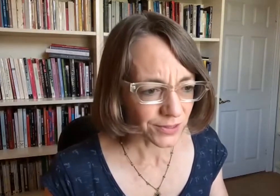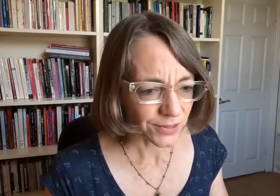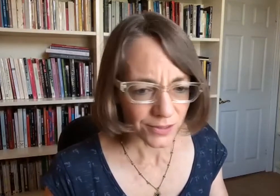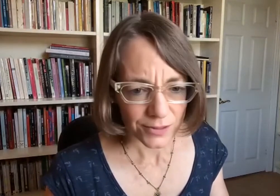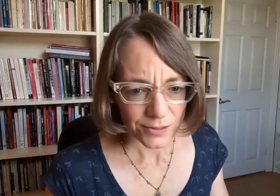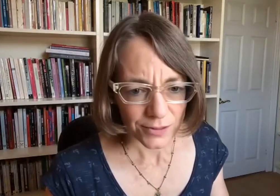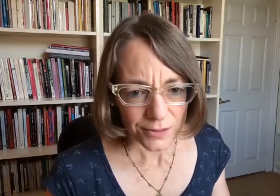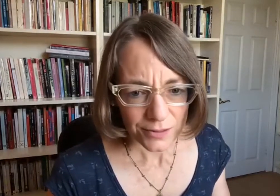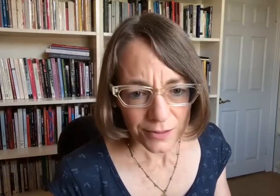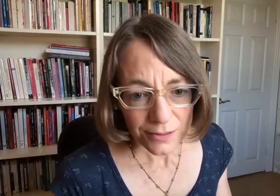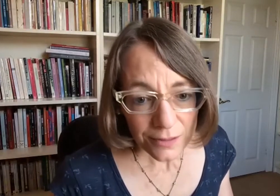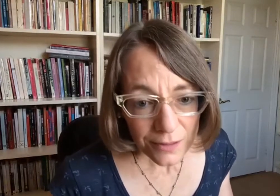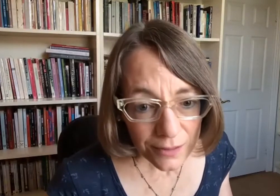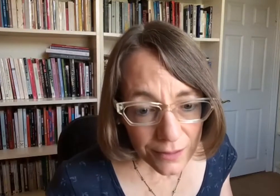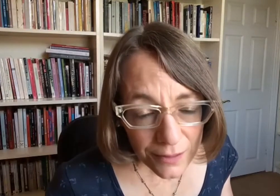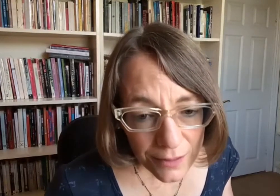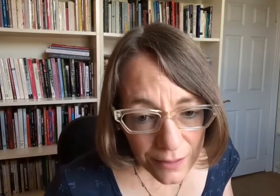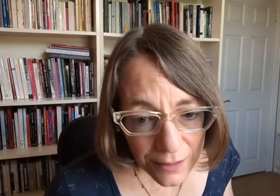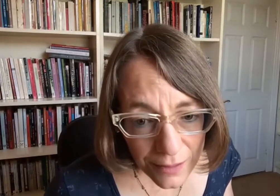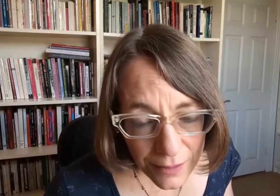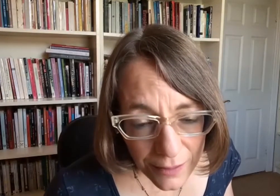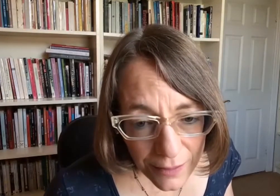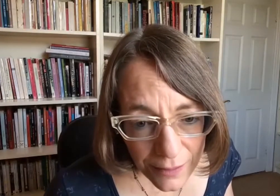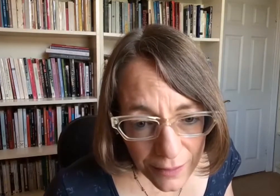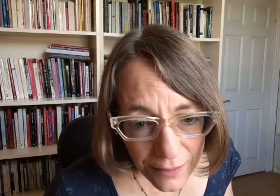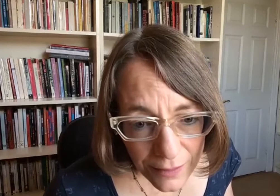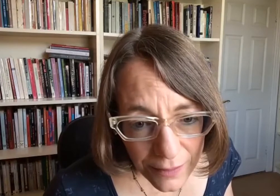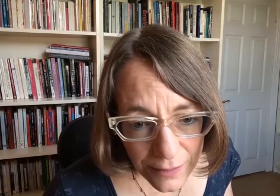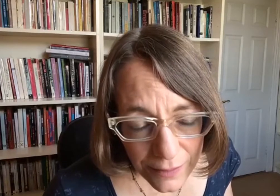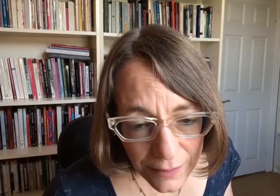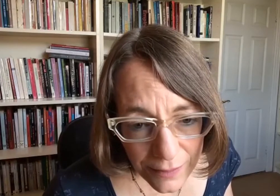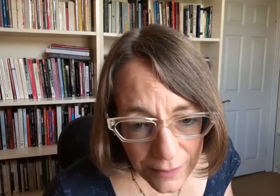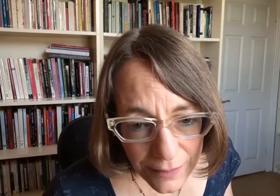I don't know if you're listening to me correctly.